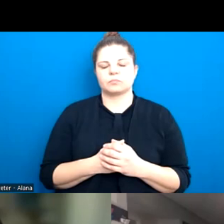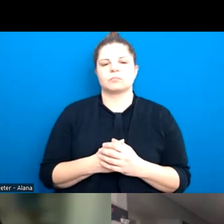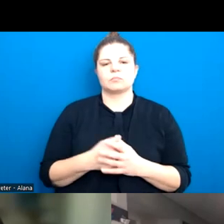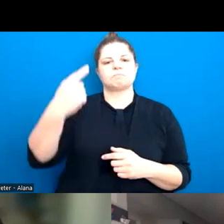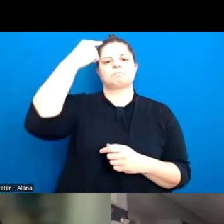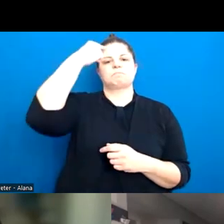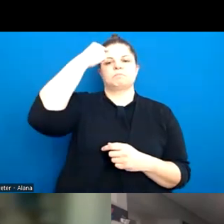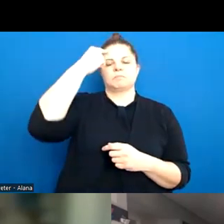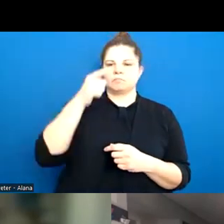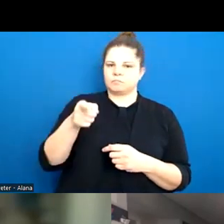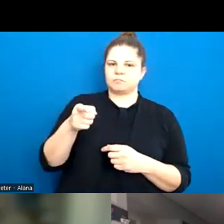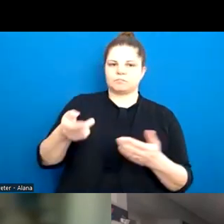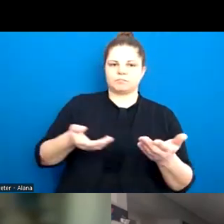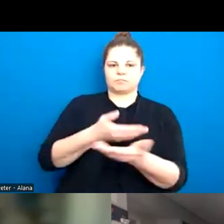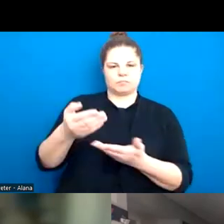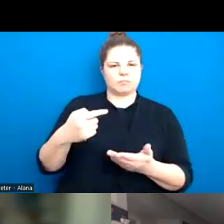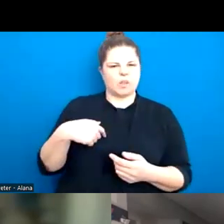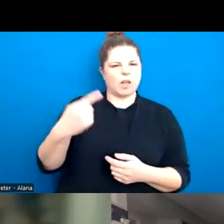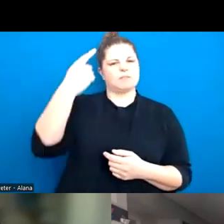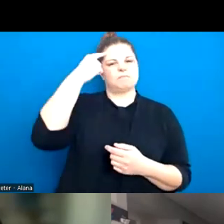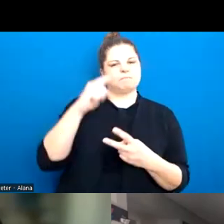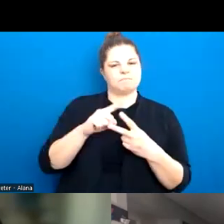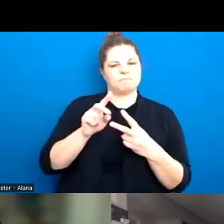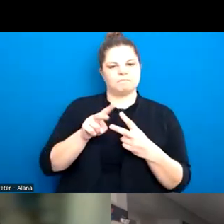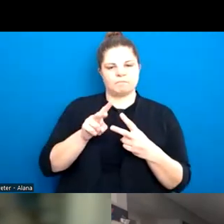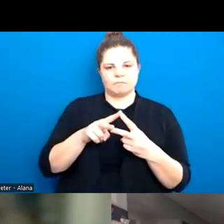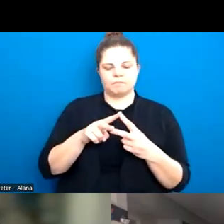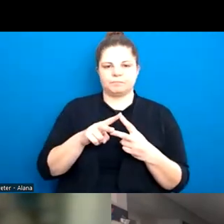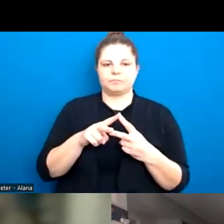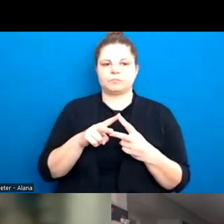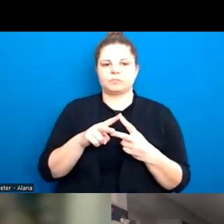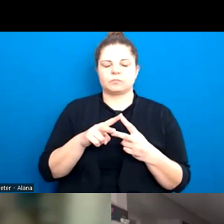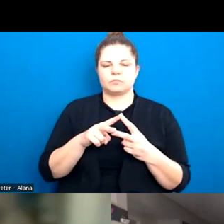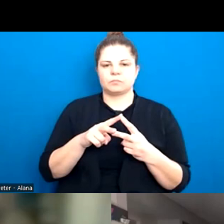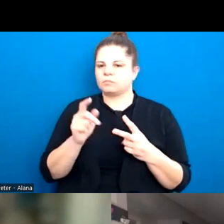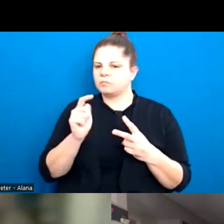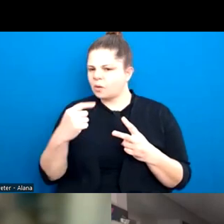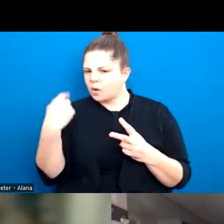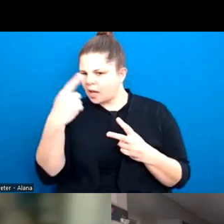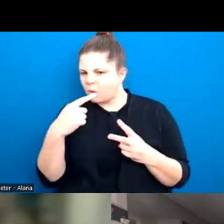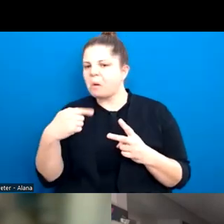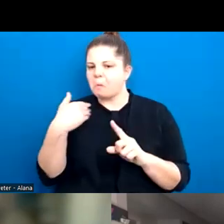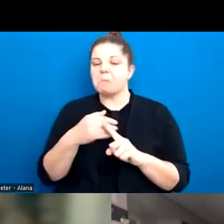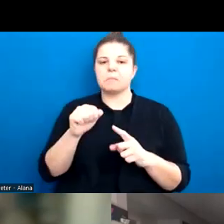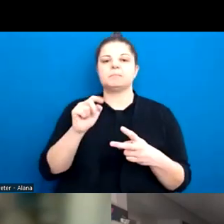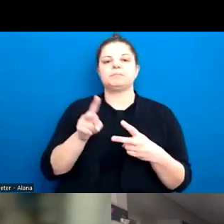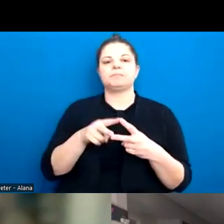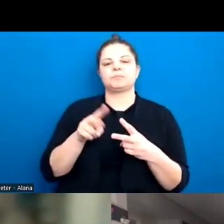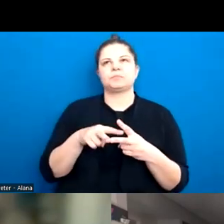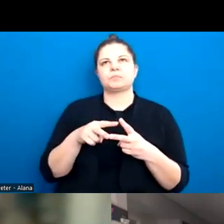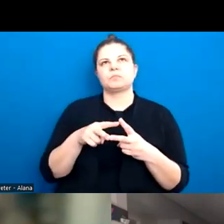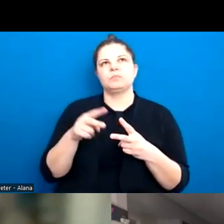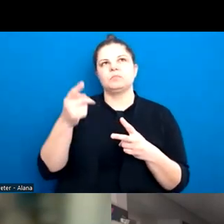my head while, while we've been having this conversation for the last hour or so is that, uh, almost an hour is that, um, is that